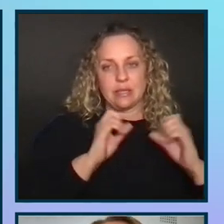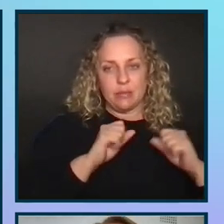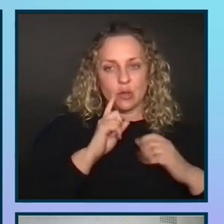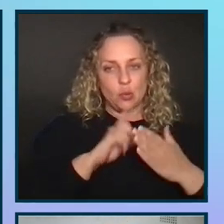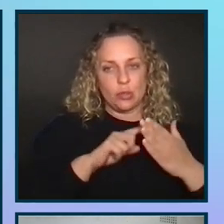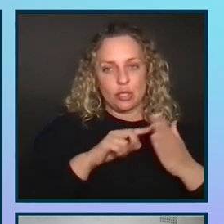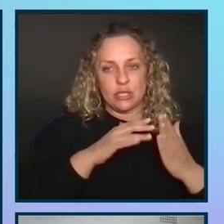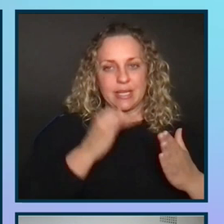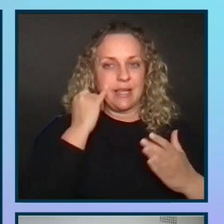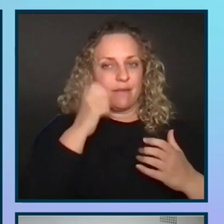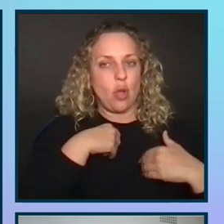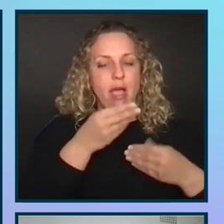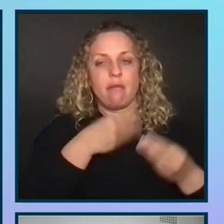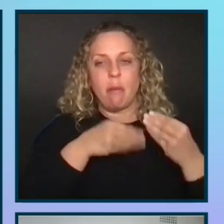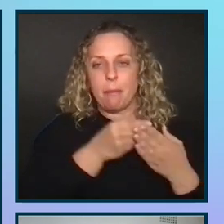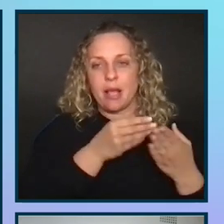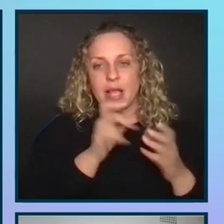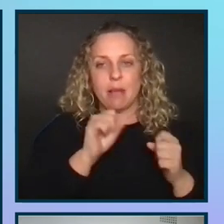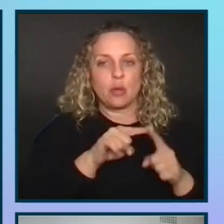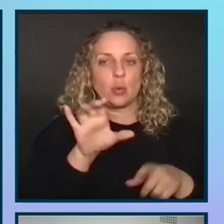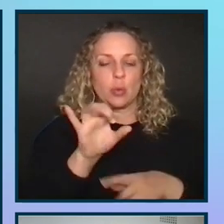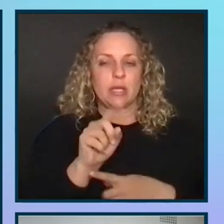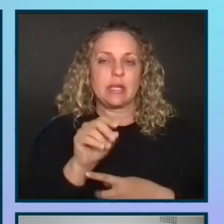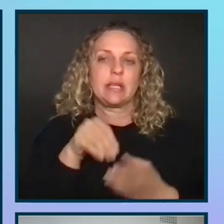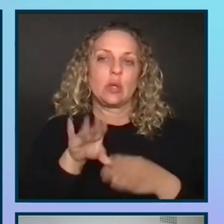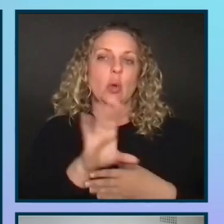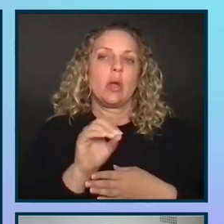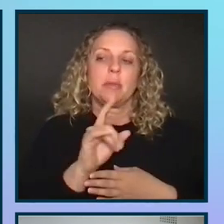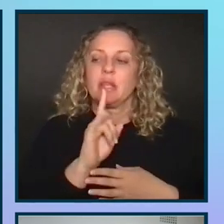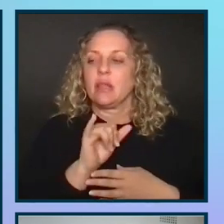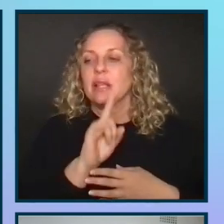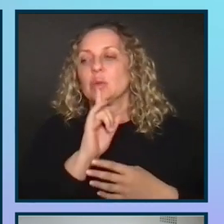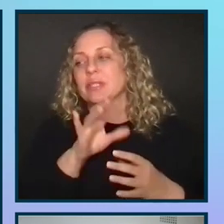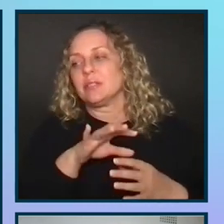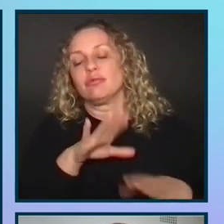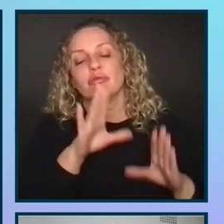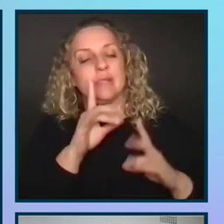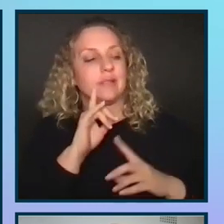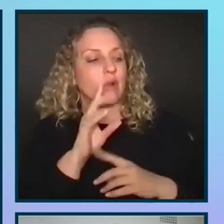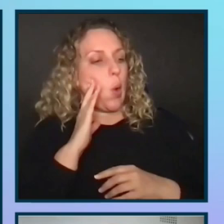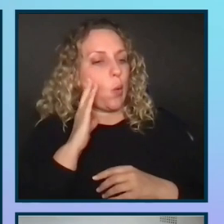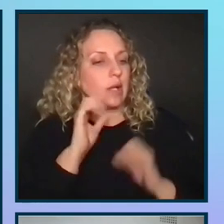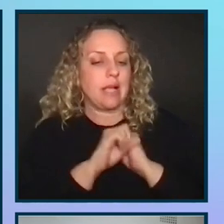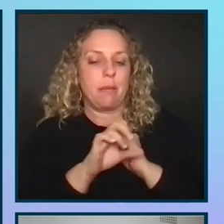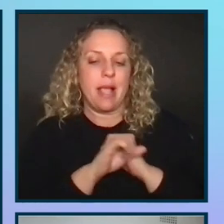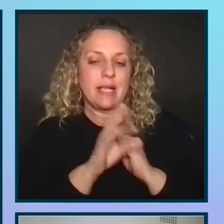studies if you have the budget and if you're able to do that in your company, which I think is great for awareness campaigns.